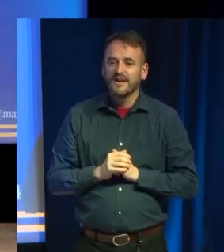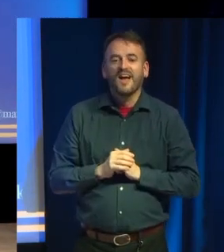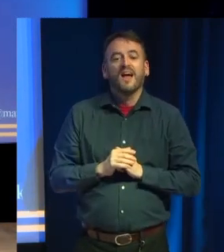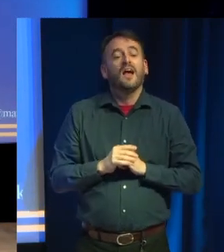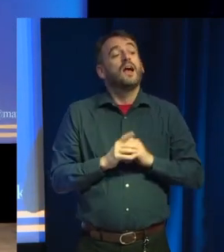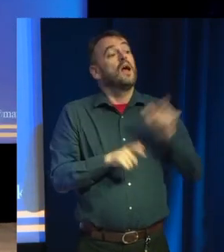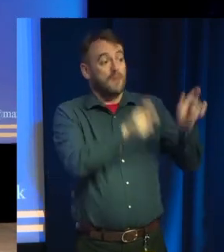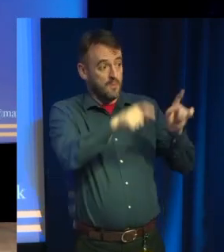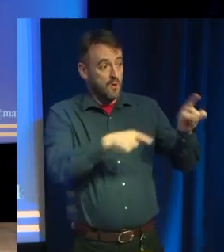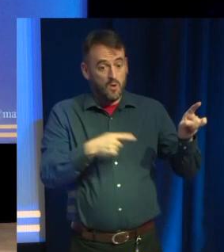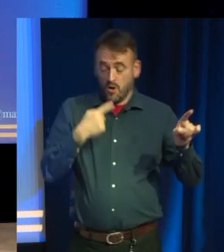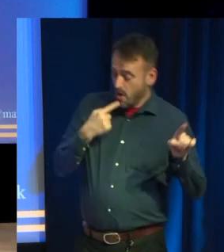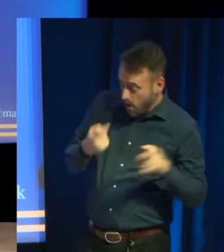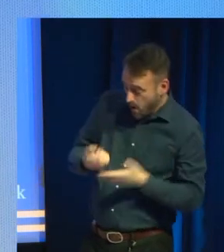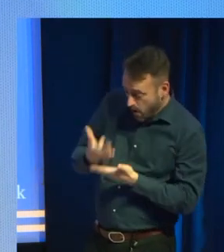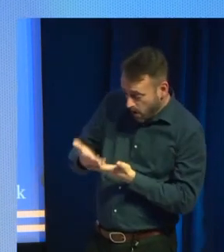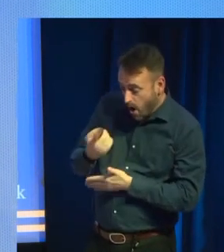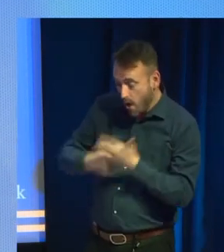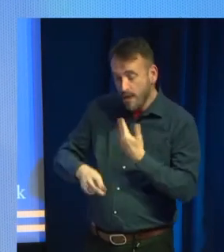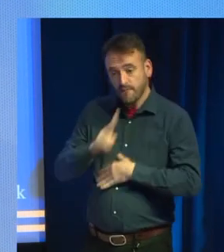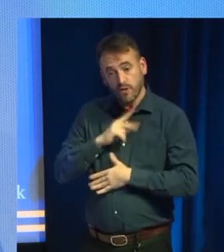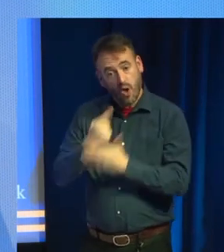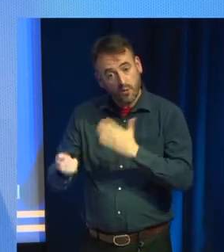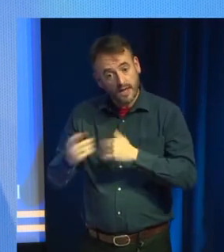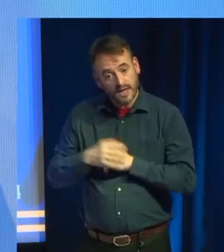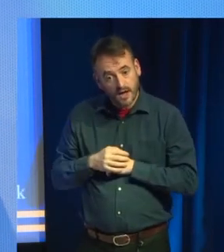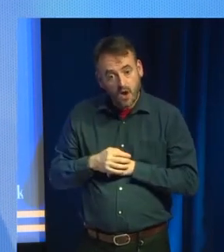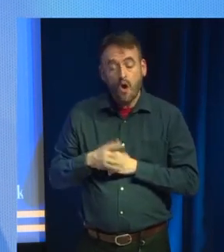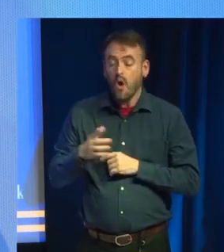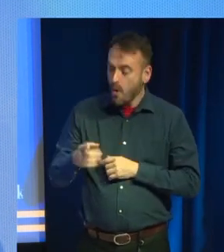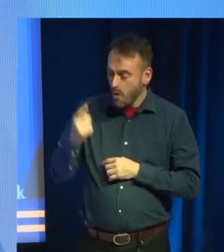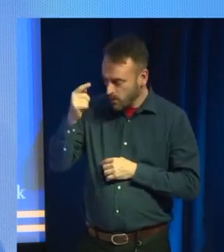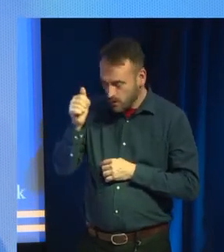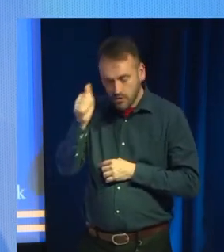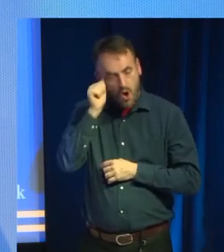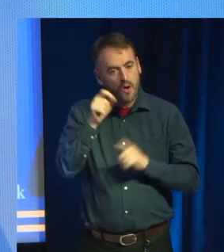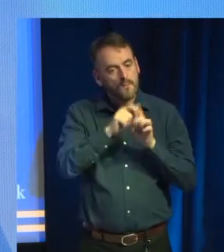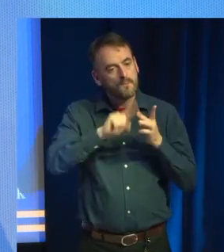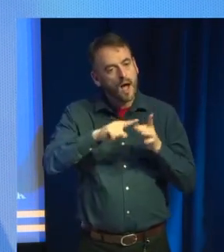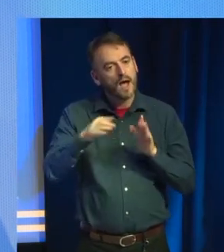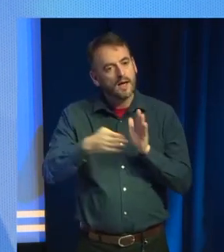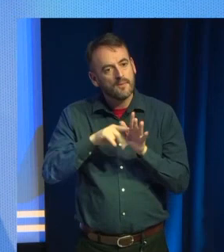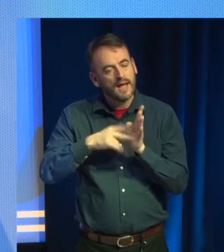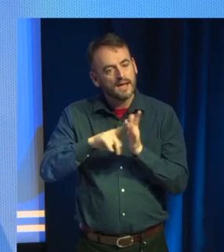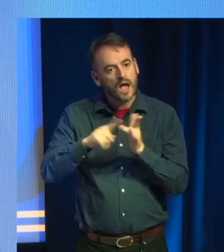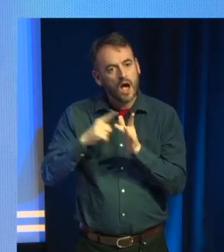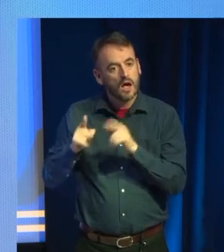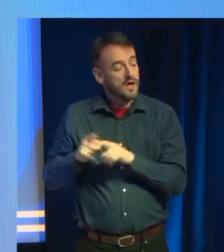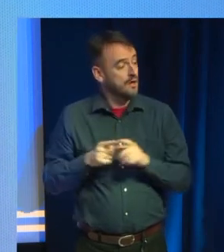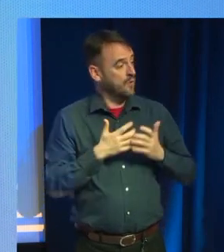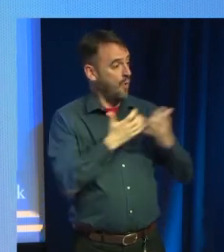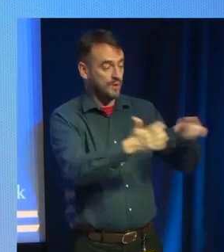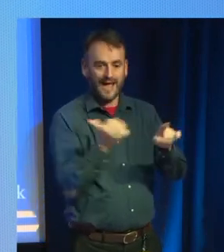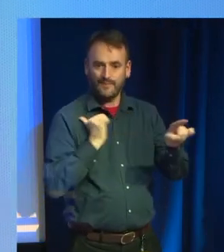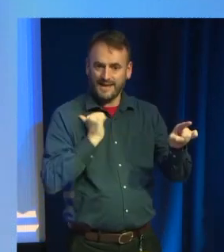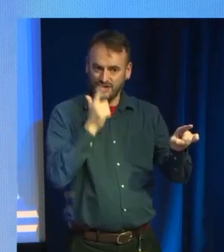And they also come to it with Pi Mania, which is, oh, it's only a simple text adventure. But that means you can then play with their expectations. Pi Mania was meant